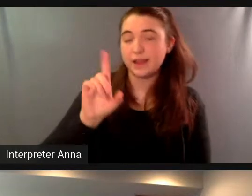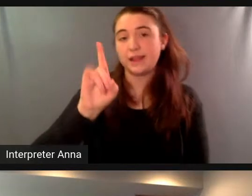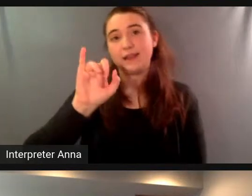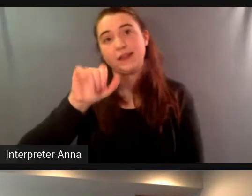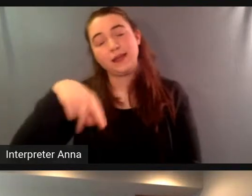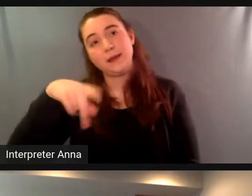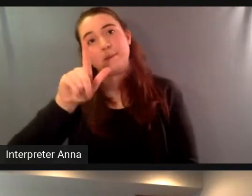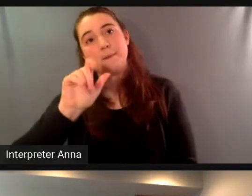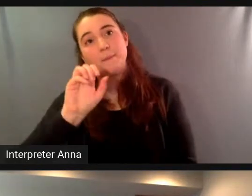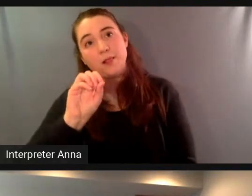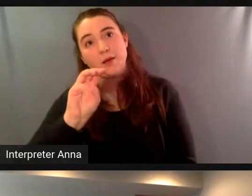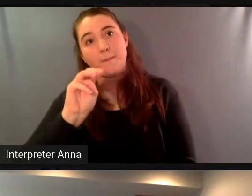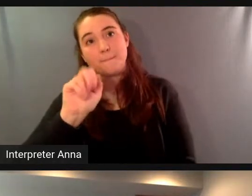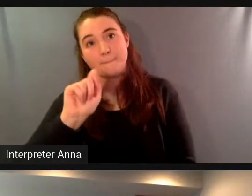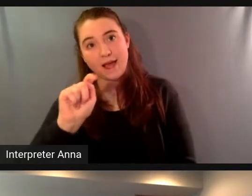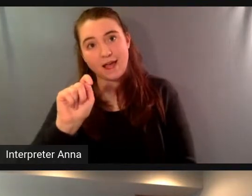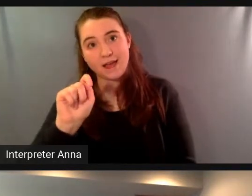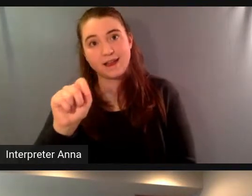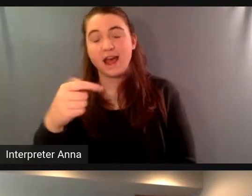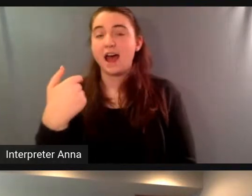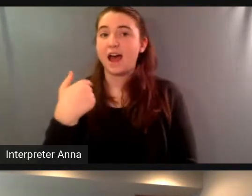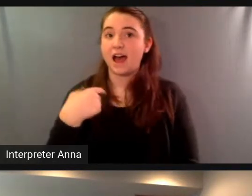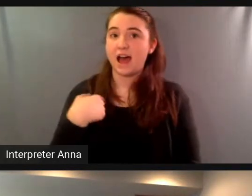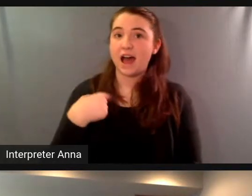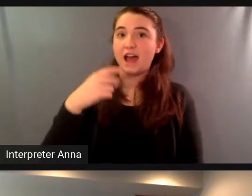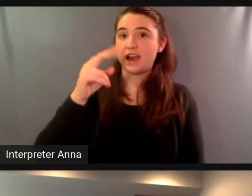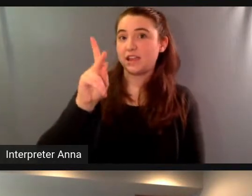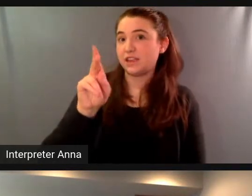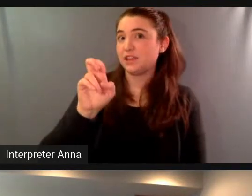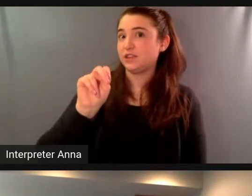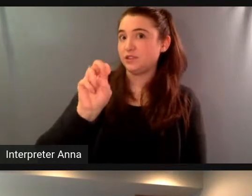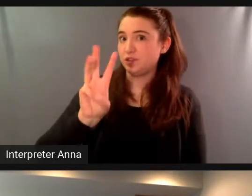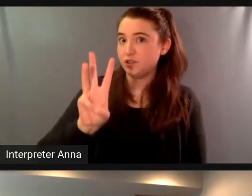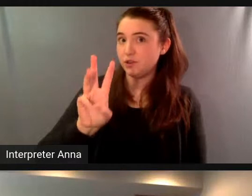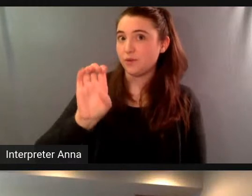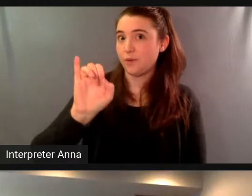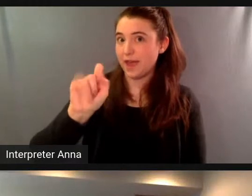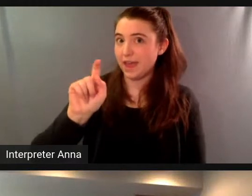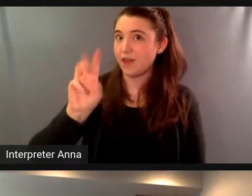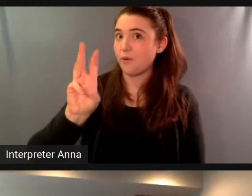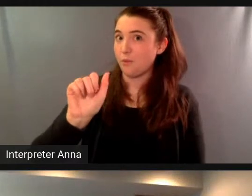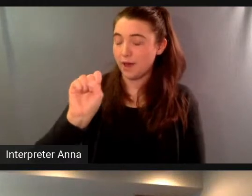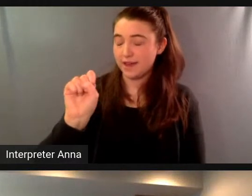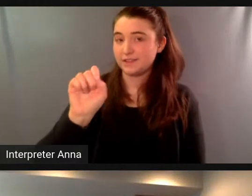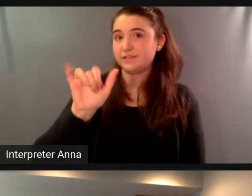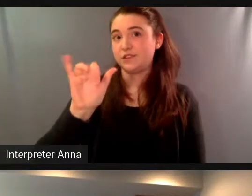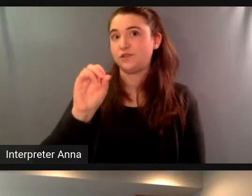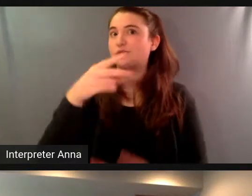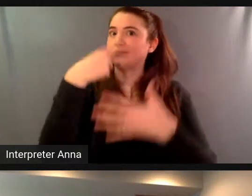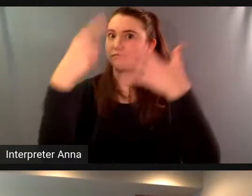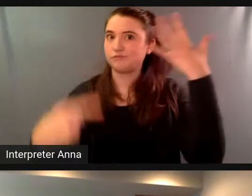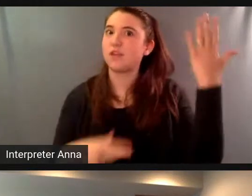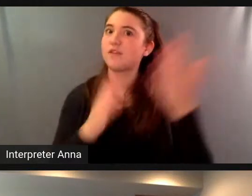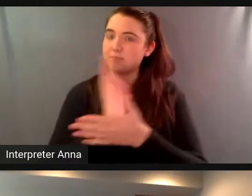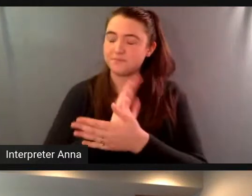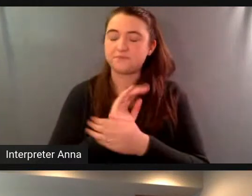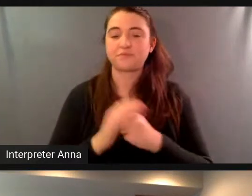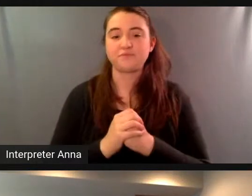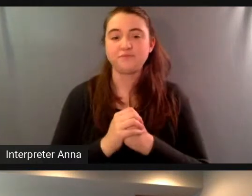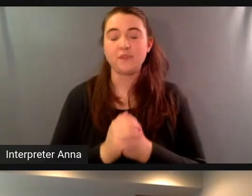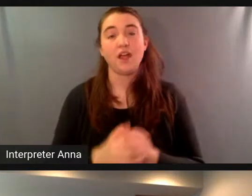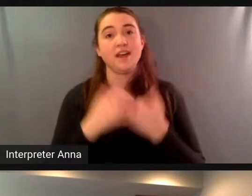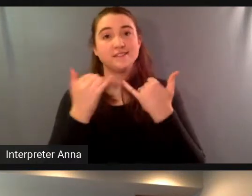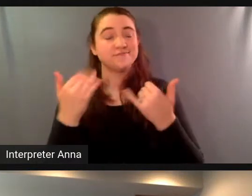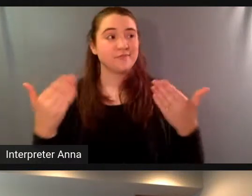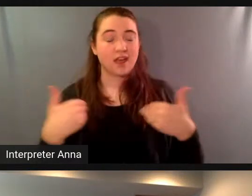also joined by one of the subjects um of this movie one of the people one of the biospherians who spent two